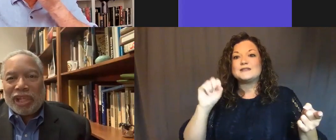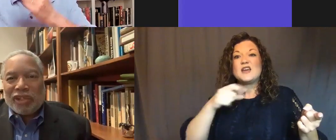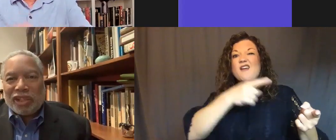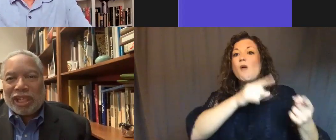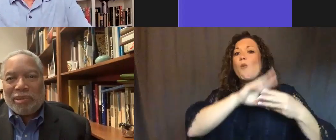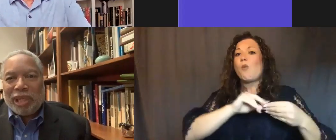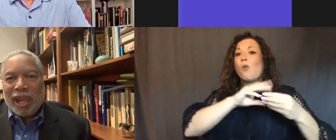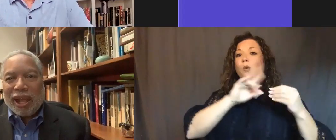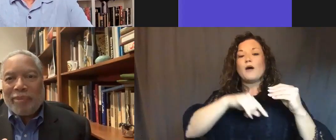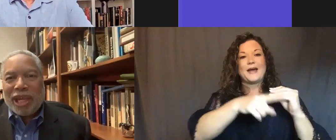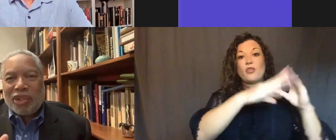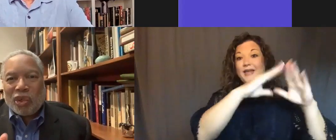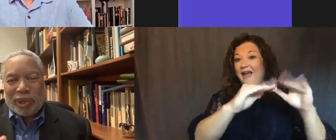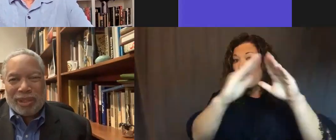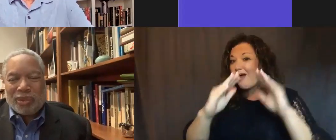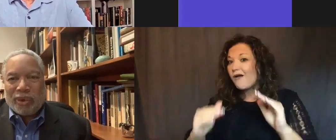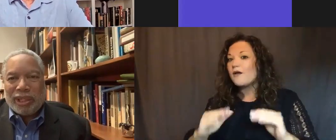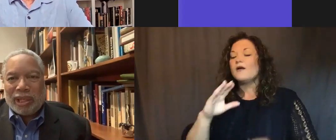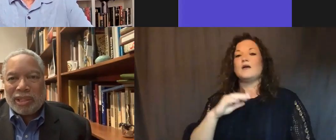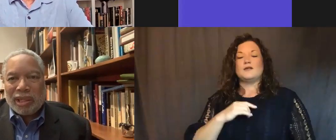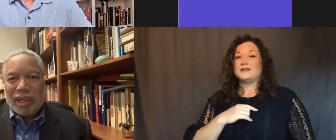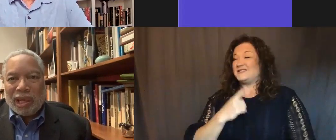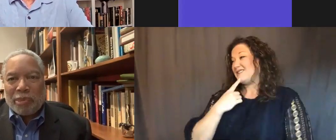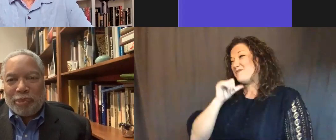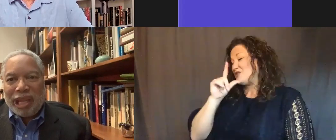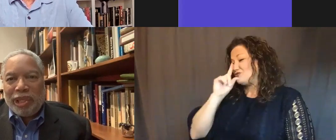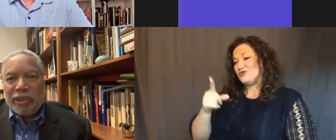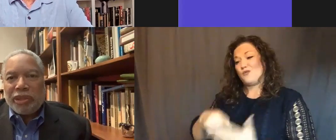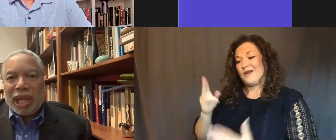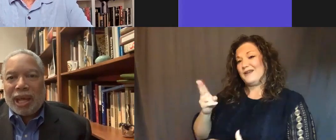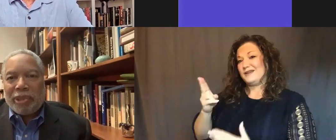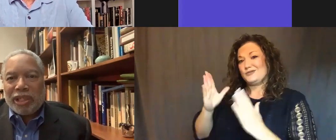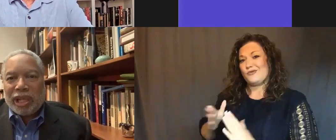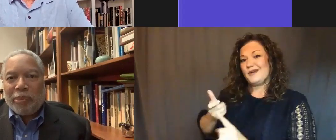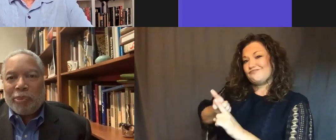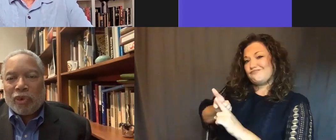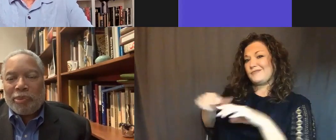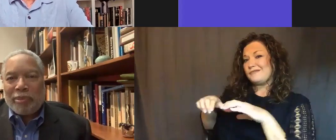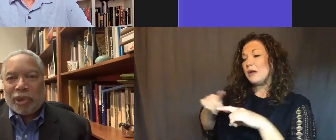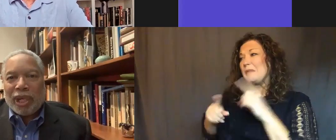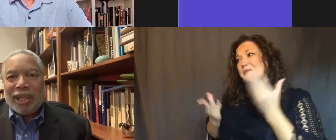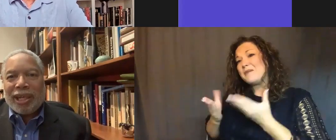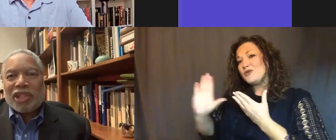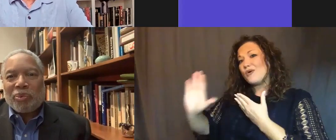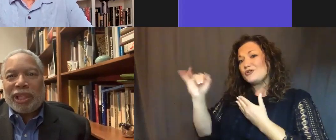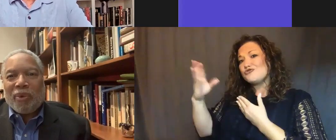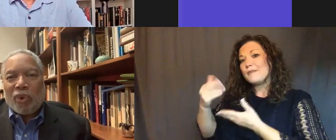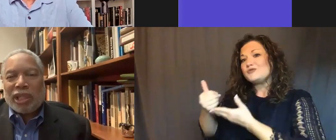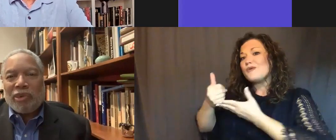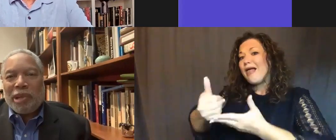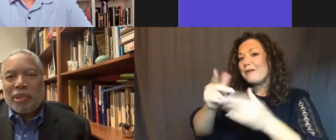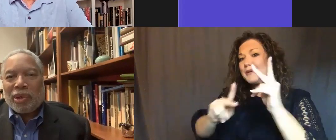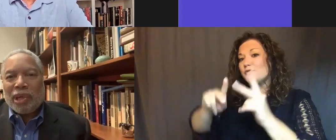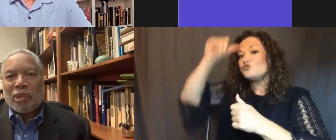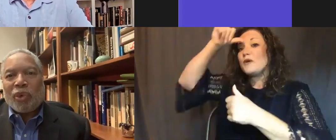conversation, he said to me, I'm not sure what a historian does, but maybe your job is to help people remember, not just what they